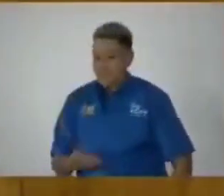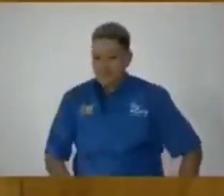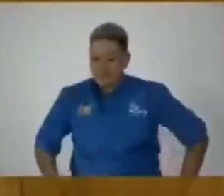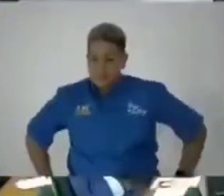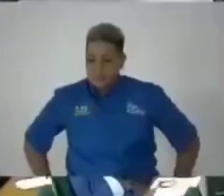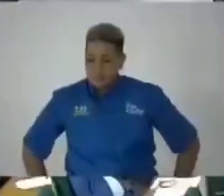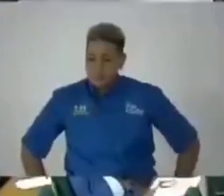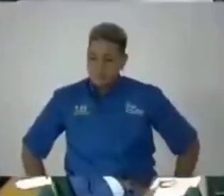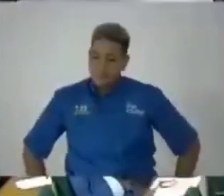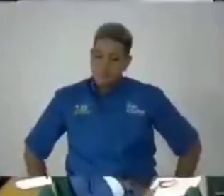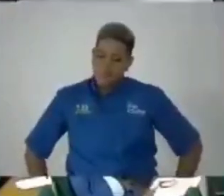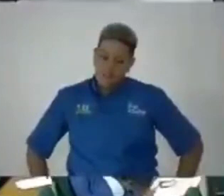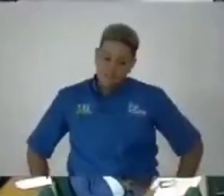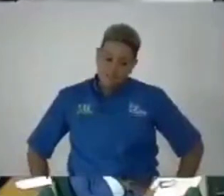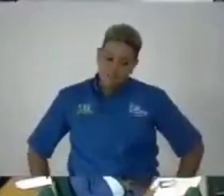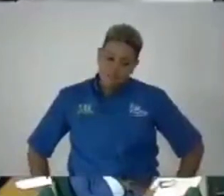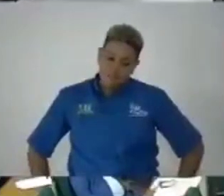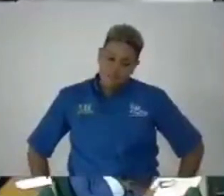school